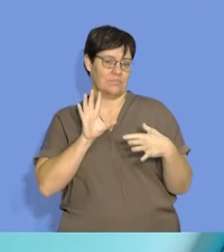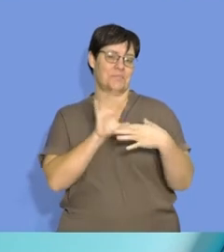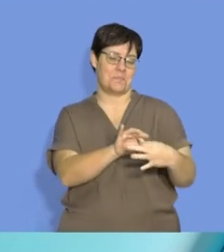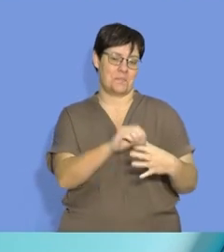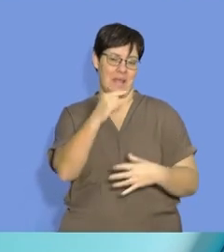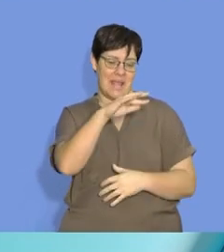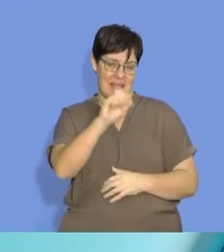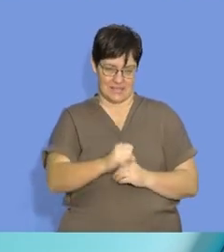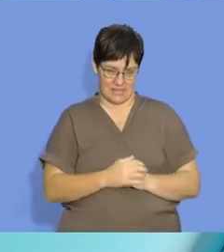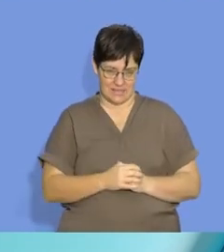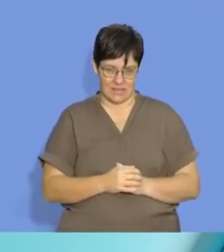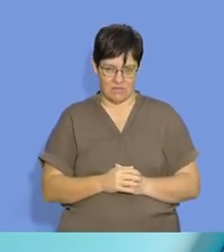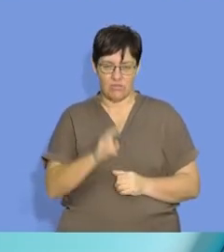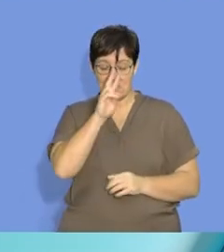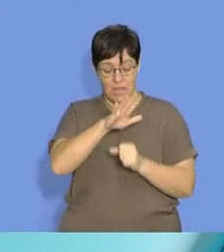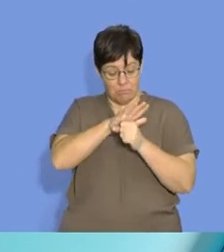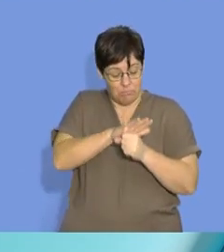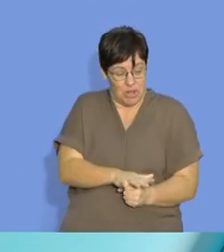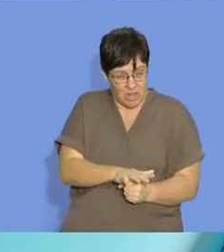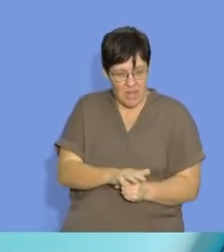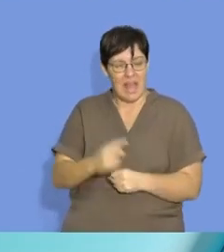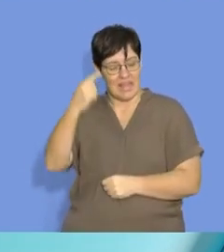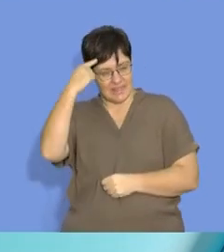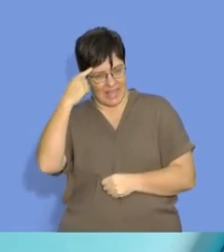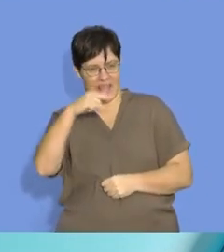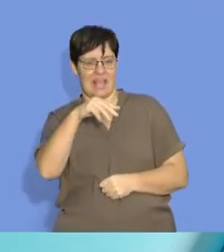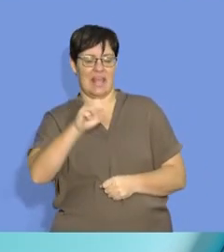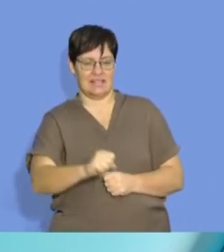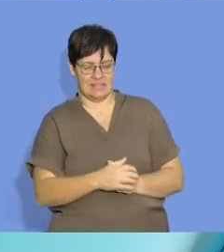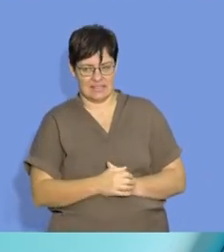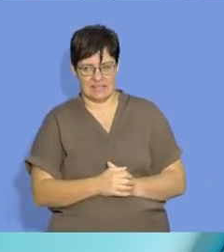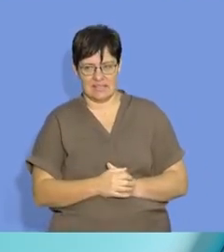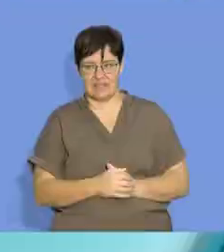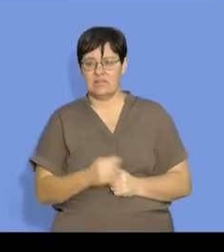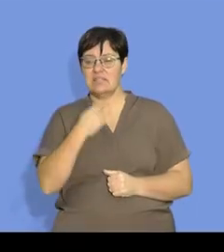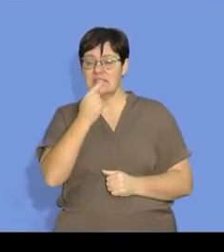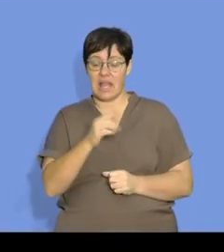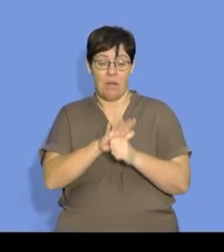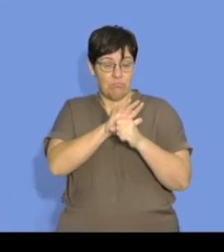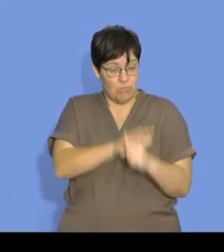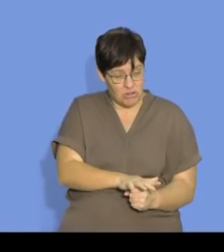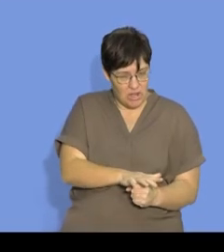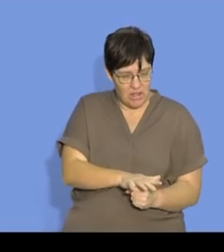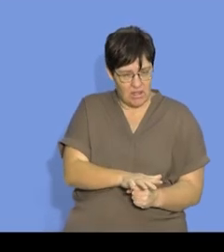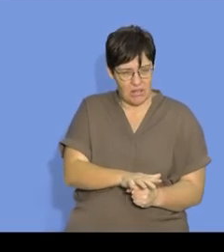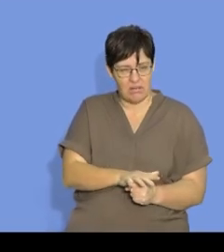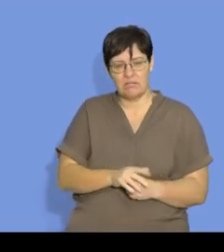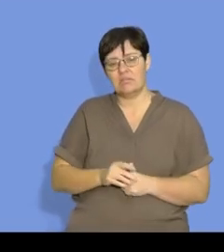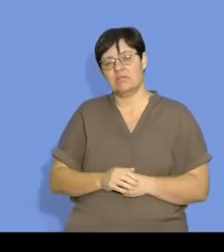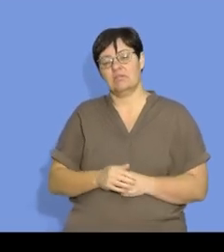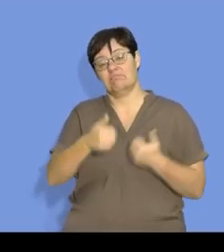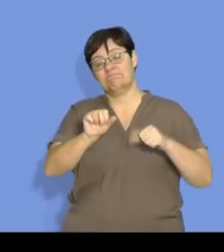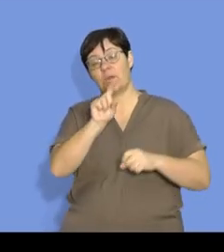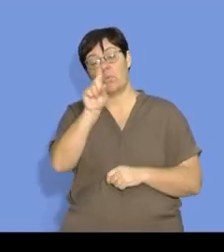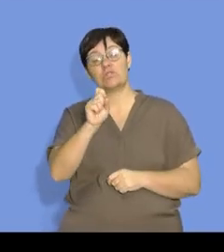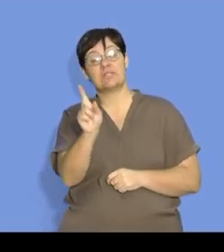gases. So, whenever you see pressure, sink gases. So, when we talk about pressure, we can